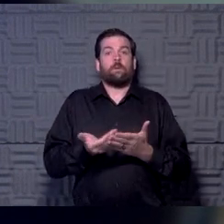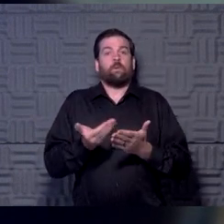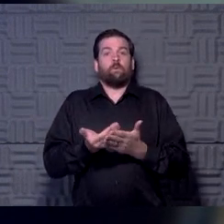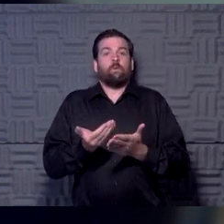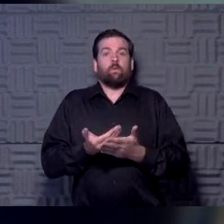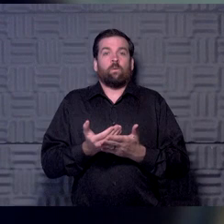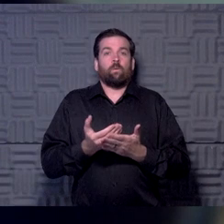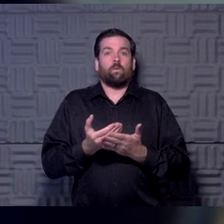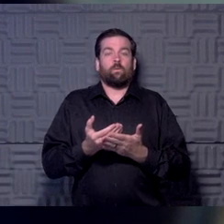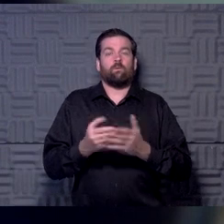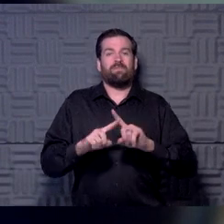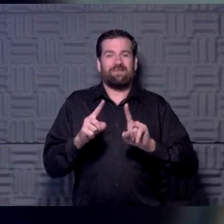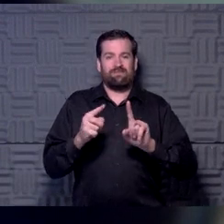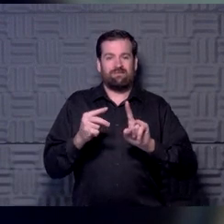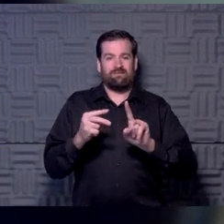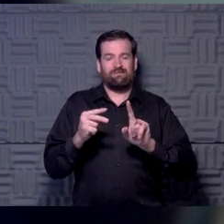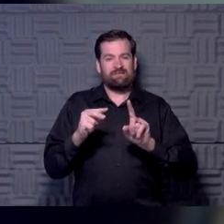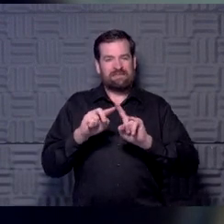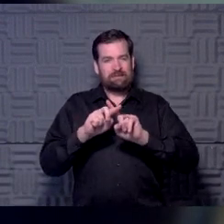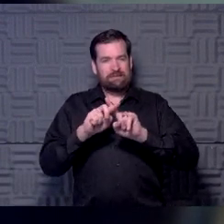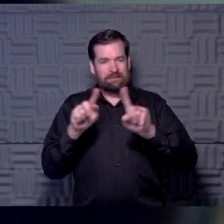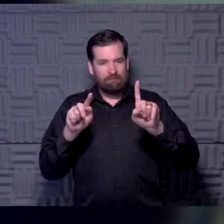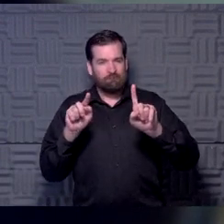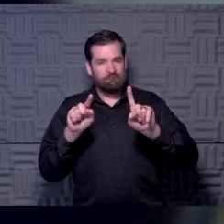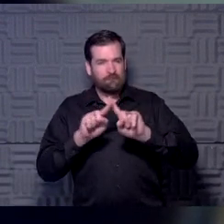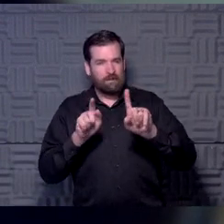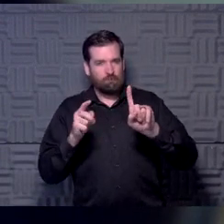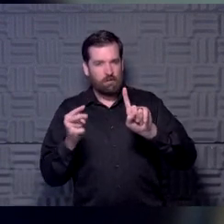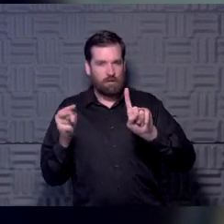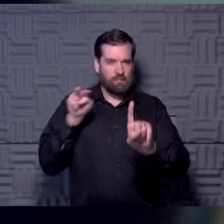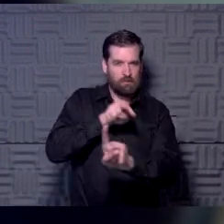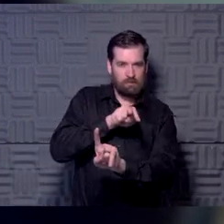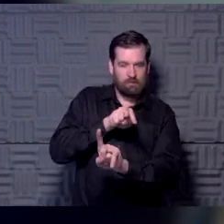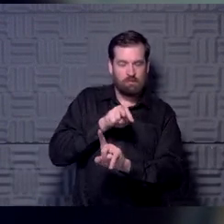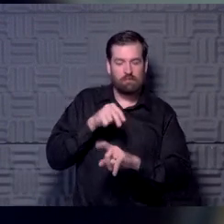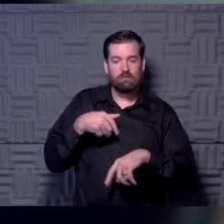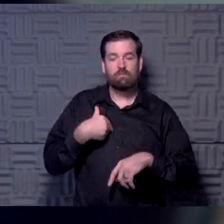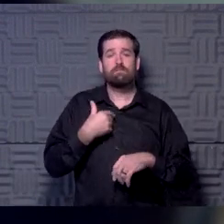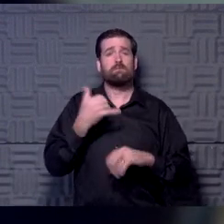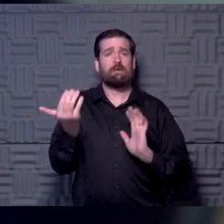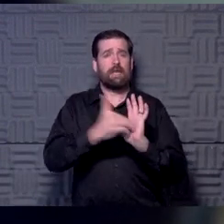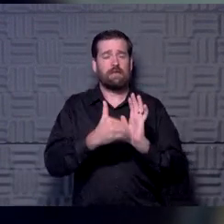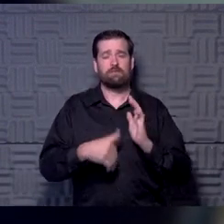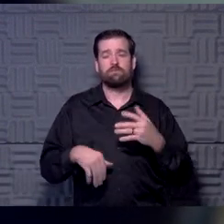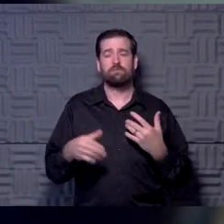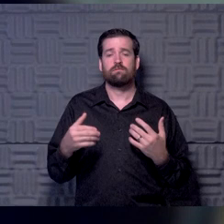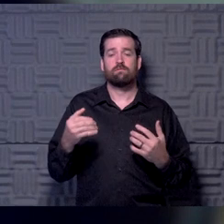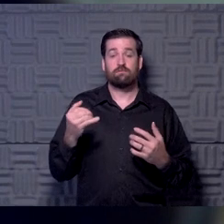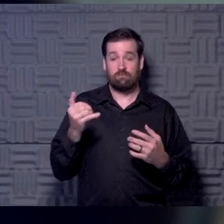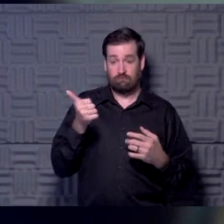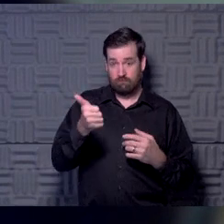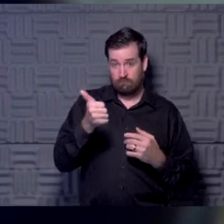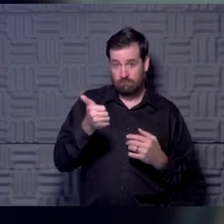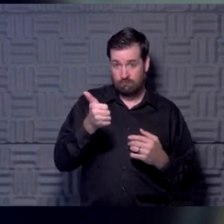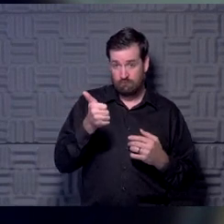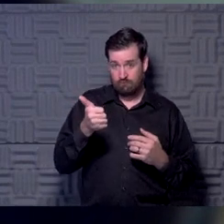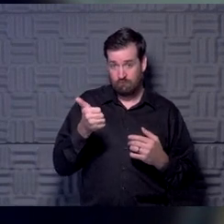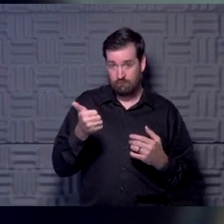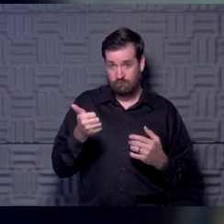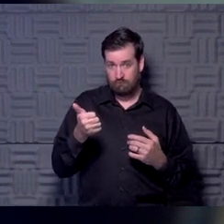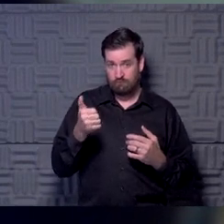It's just sort of a different framing of it maybe. And I think it's the same thing where I would say, you know, if you had these